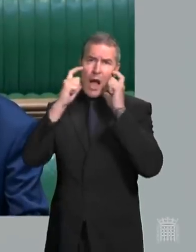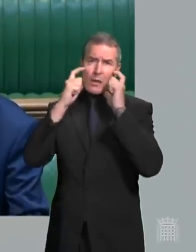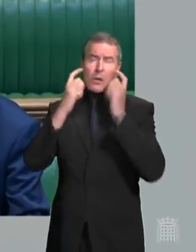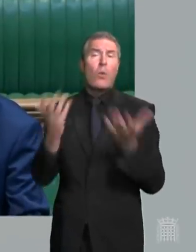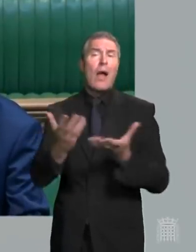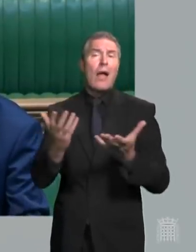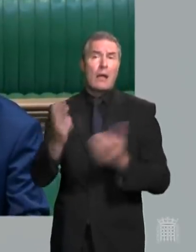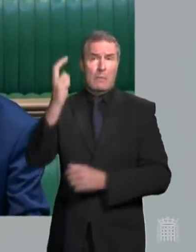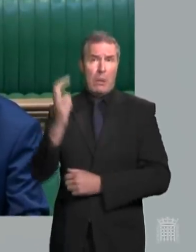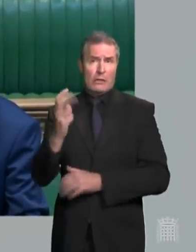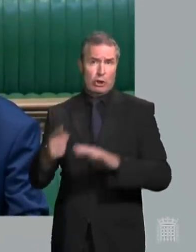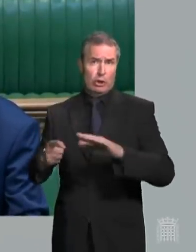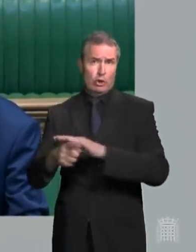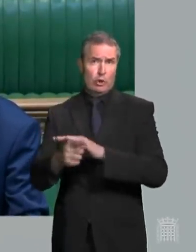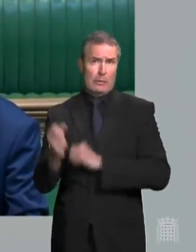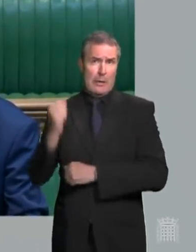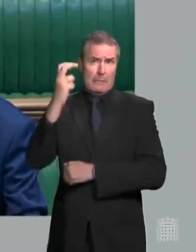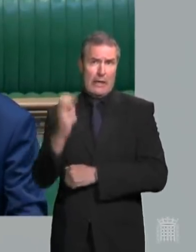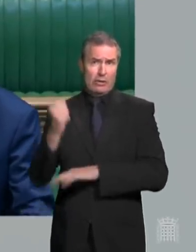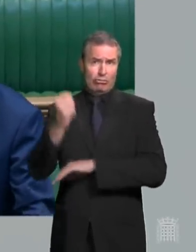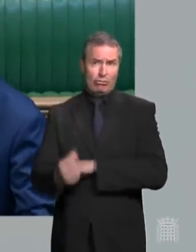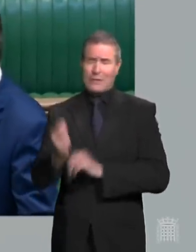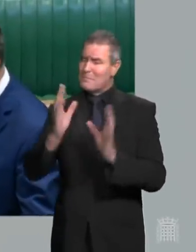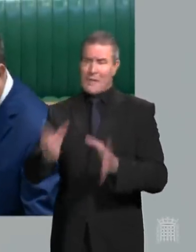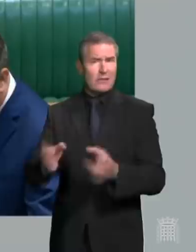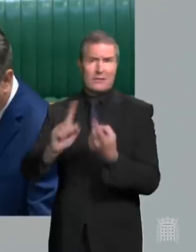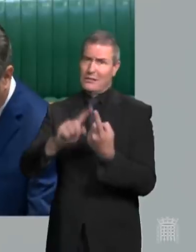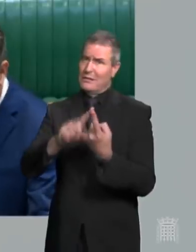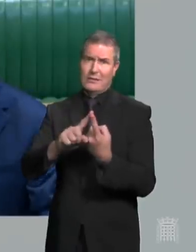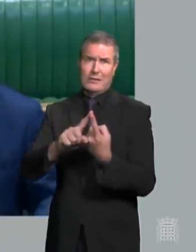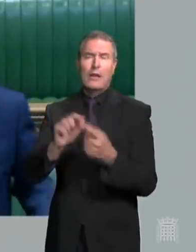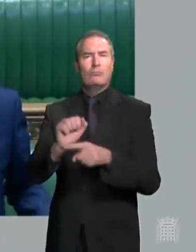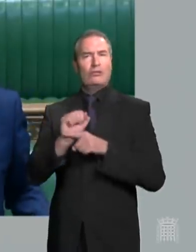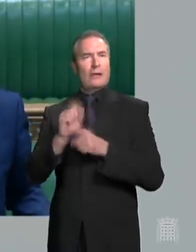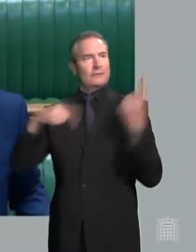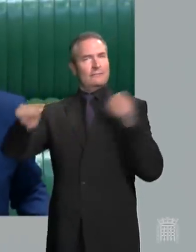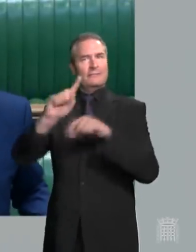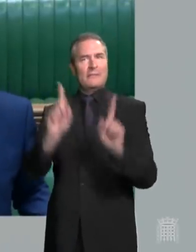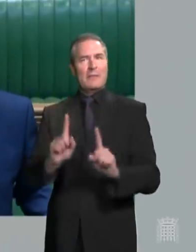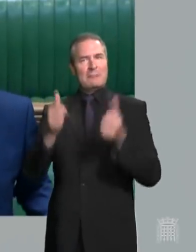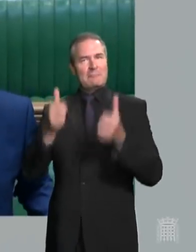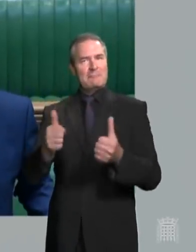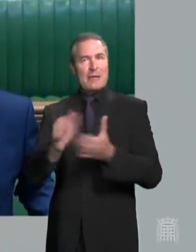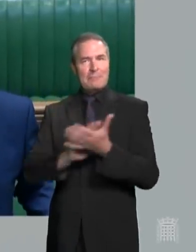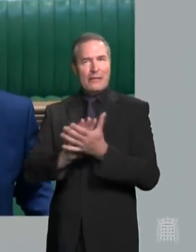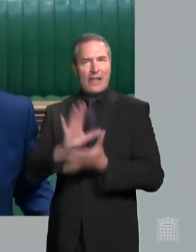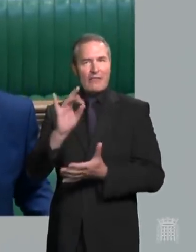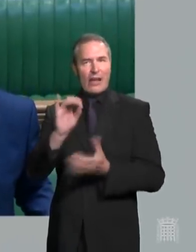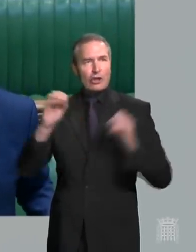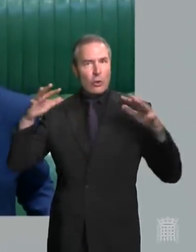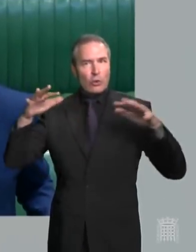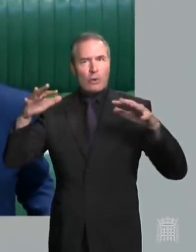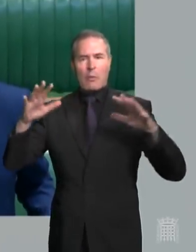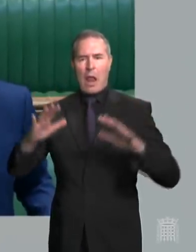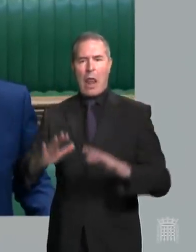on public transport. Now, we know that that will protect people, reduce the speed of the virus and